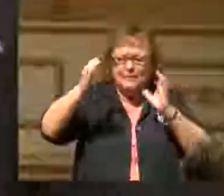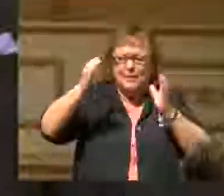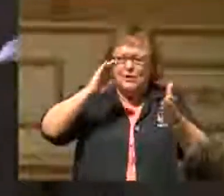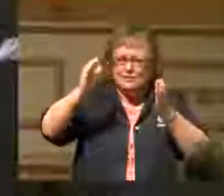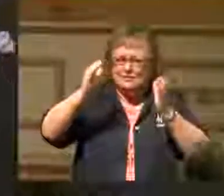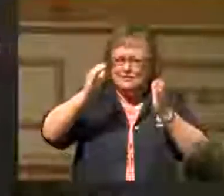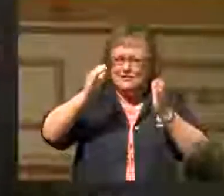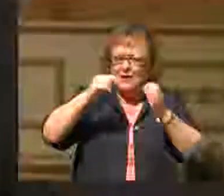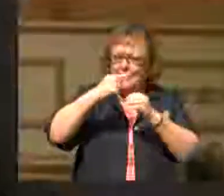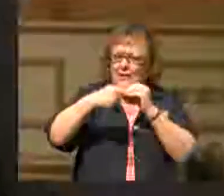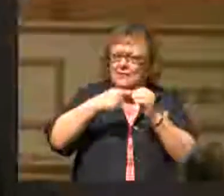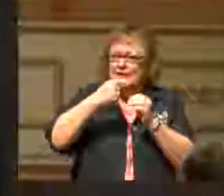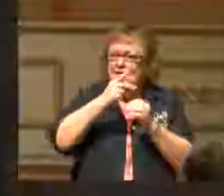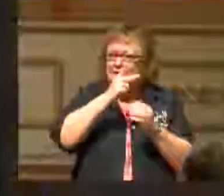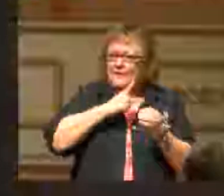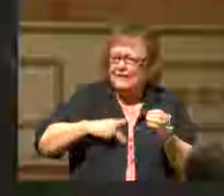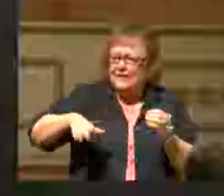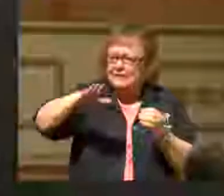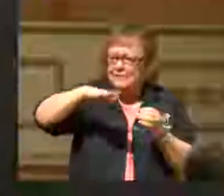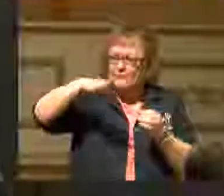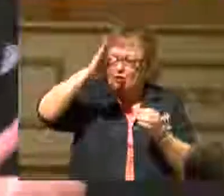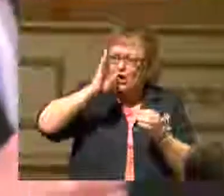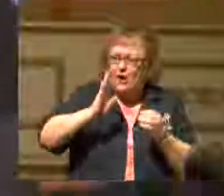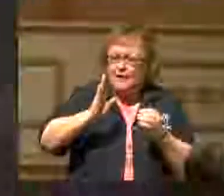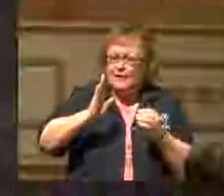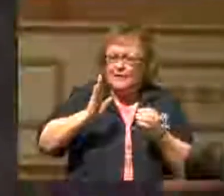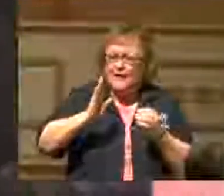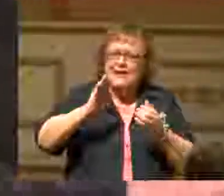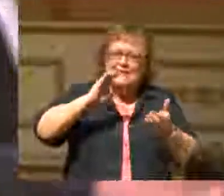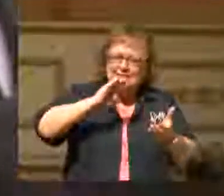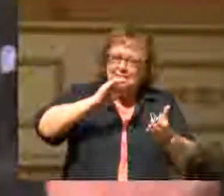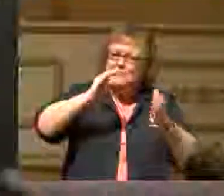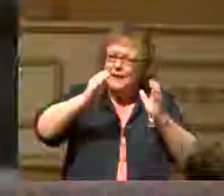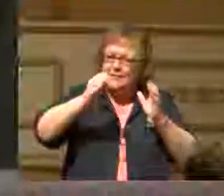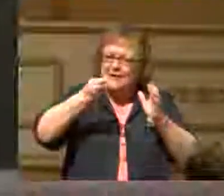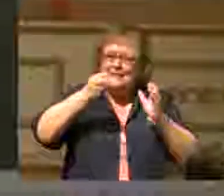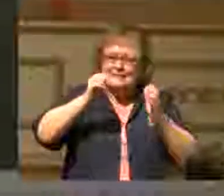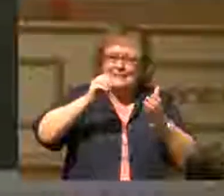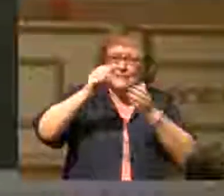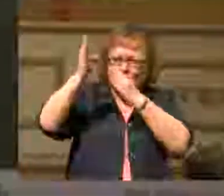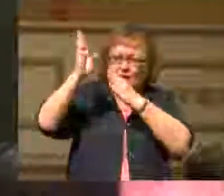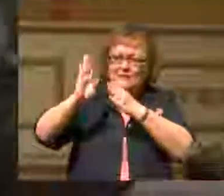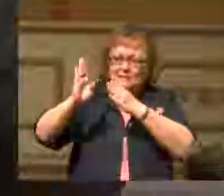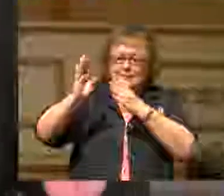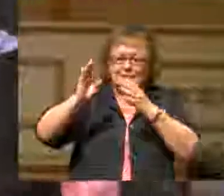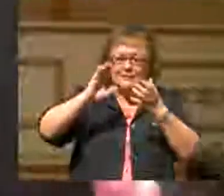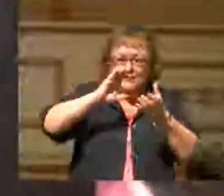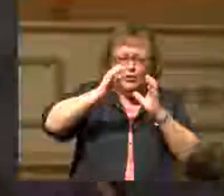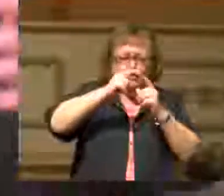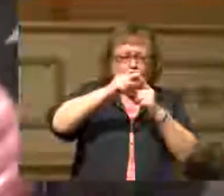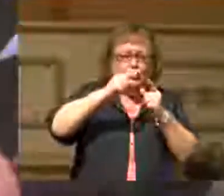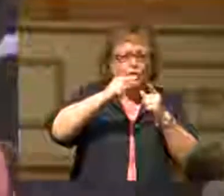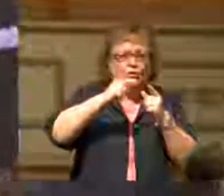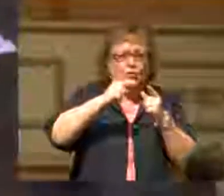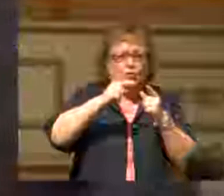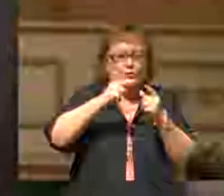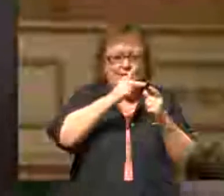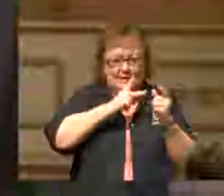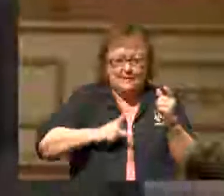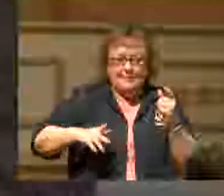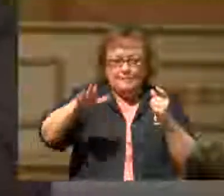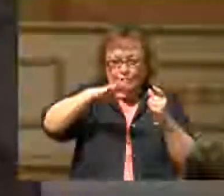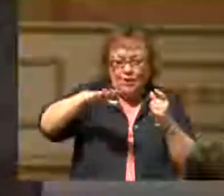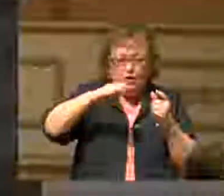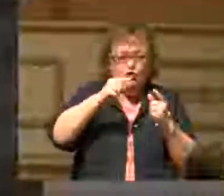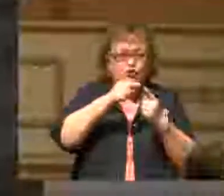kingdom of God. And he's comparing the kingdom of God to a feast, to a dinner. And